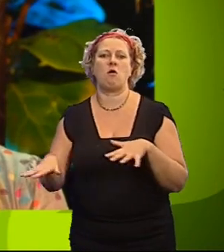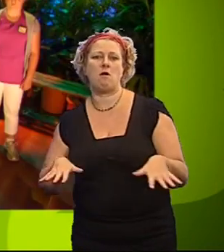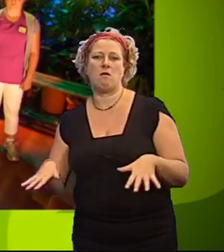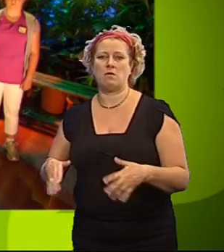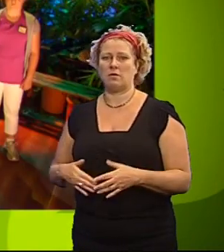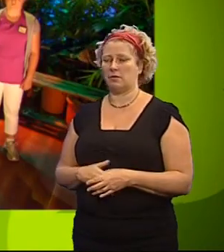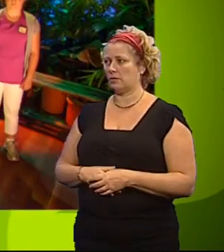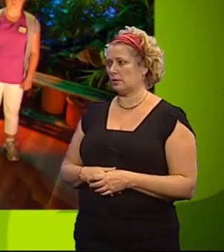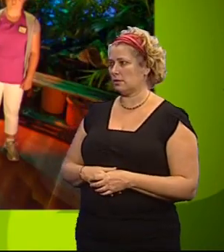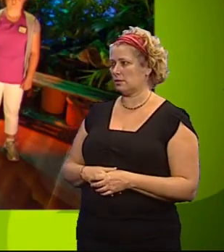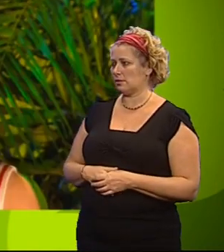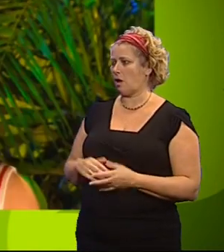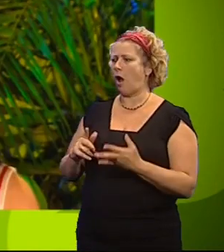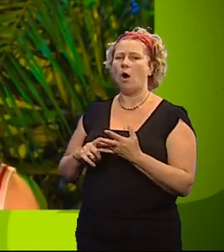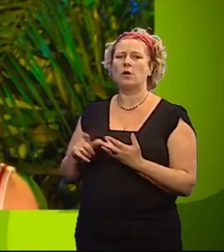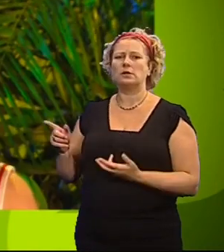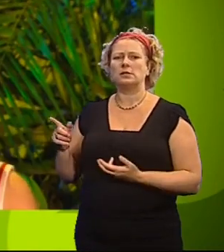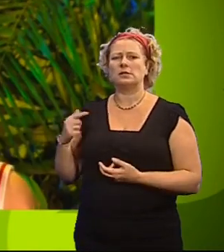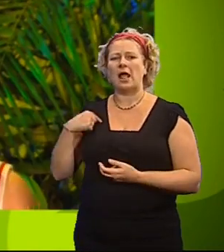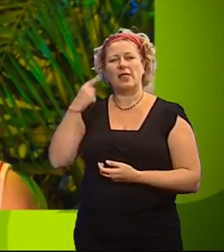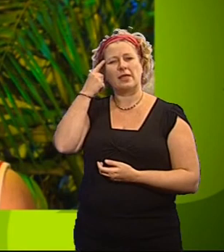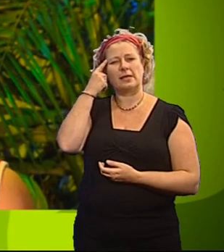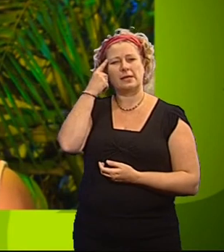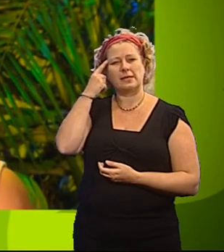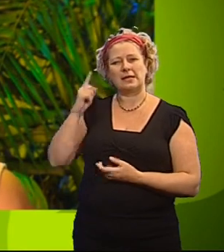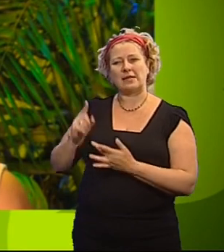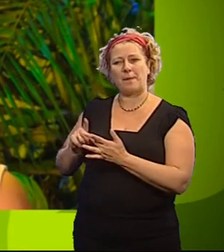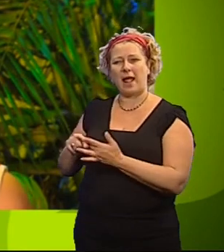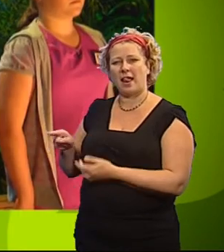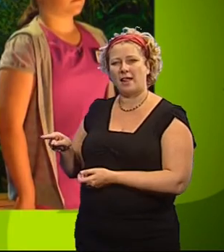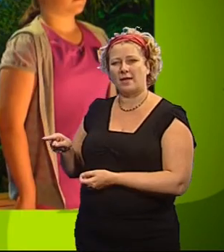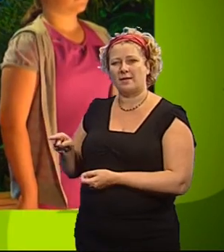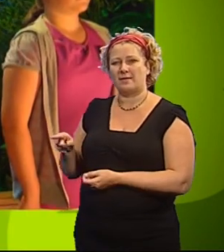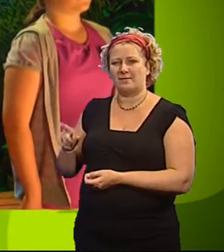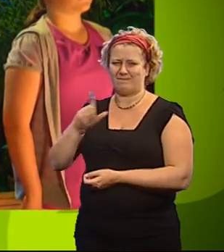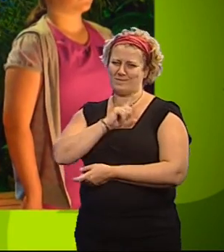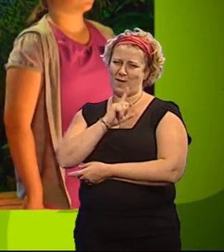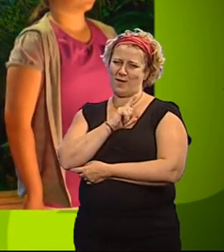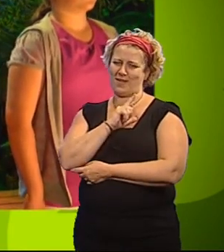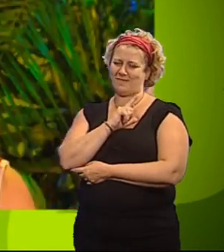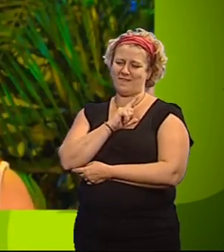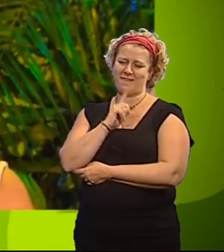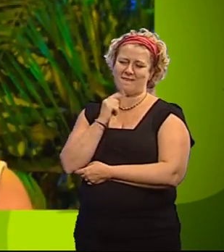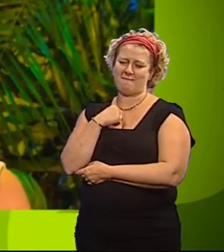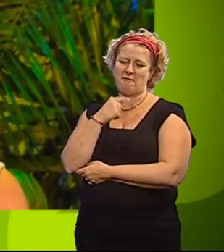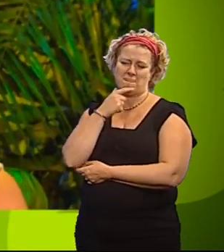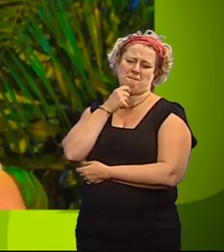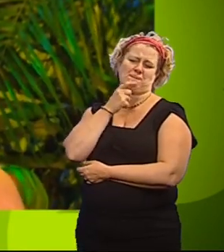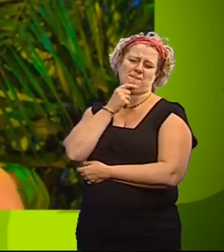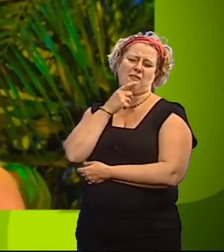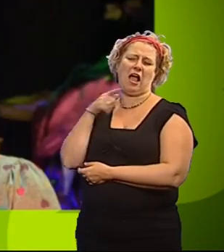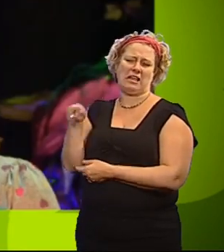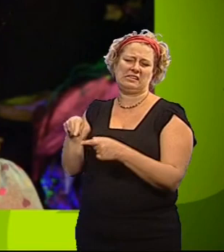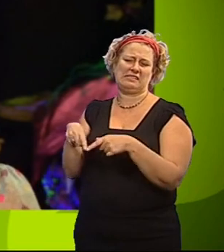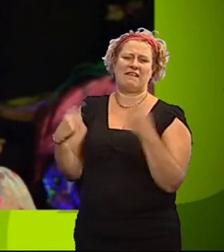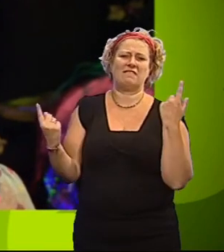said. Oh, Ace. I think the saboteur was Isabel because I was a bit suspicious